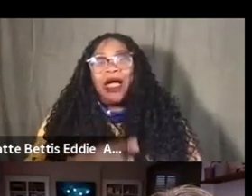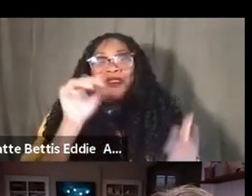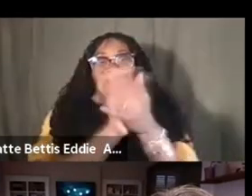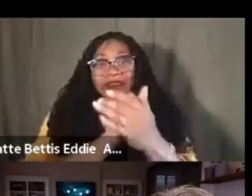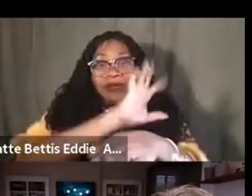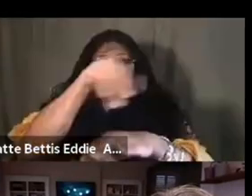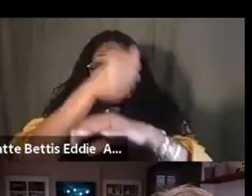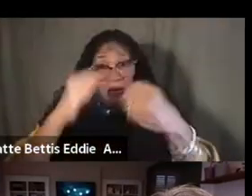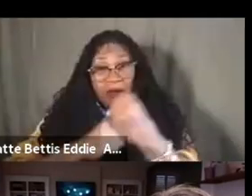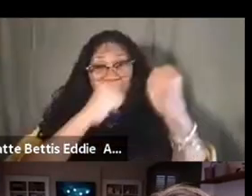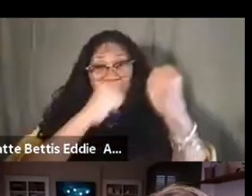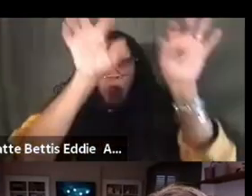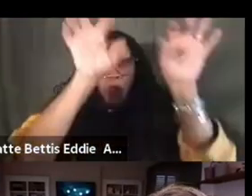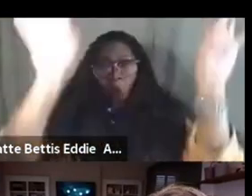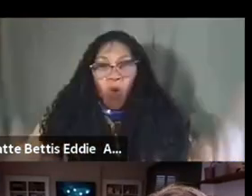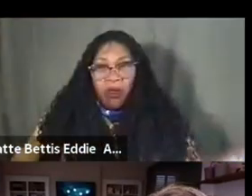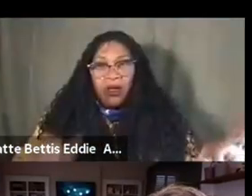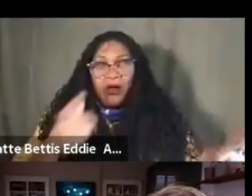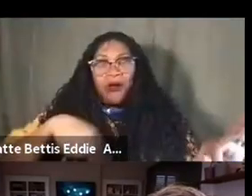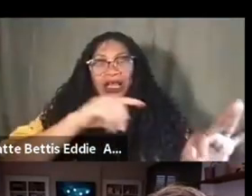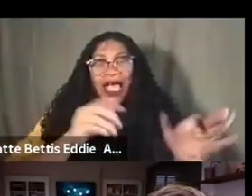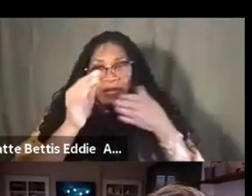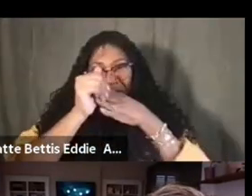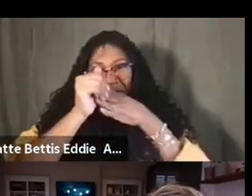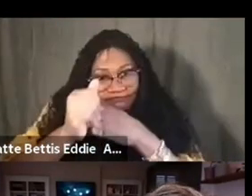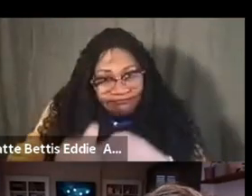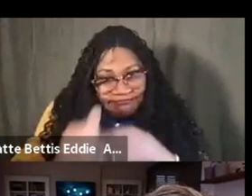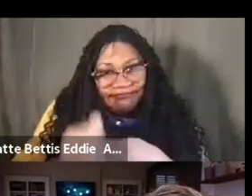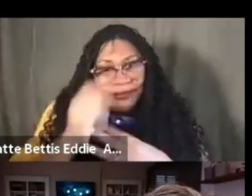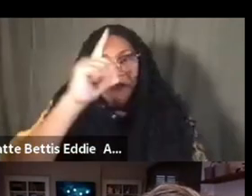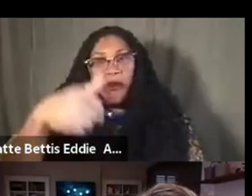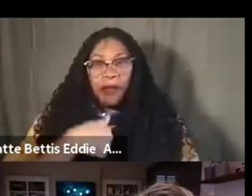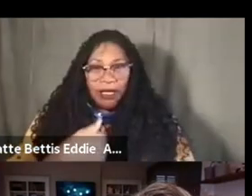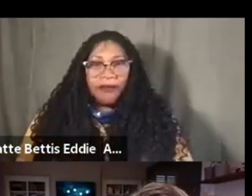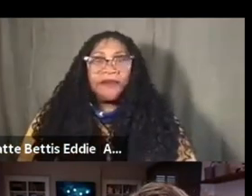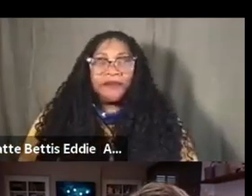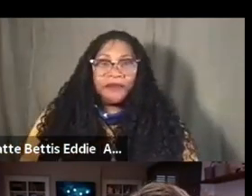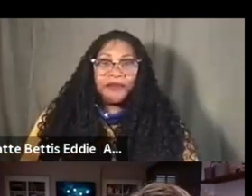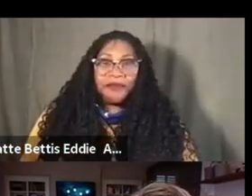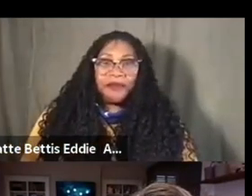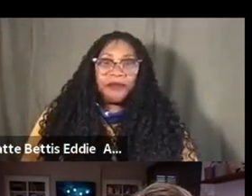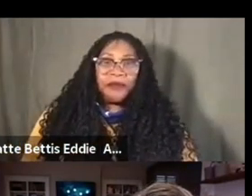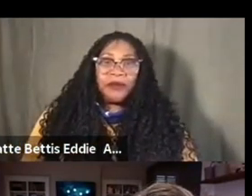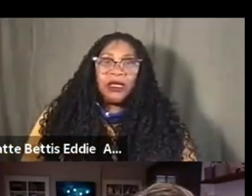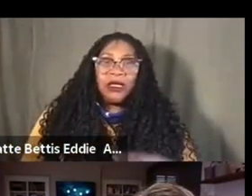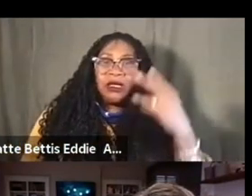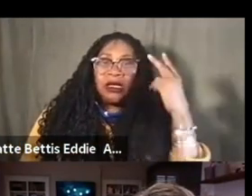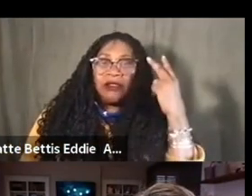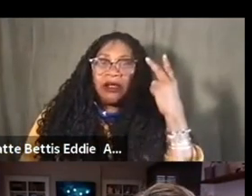for me to, or like a kind of guidebook for me. Um, there are, you know, two